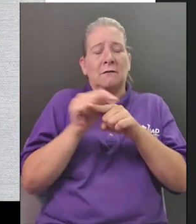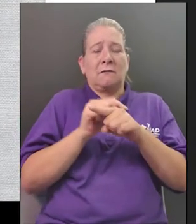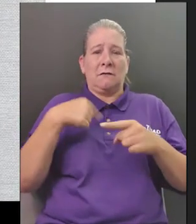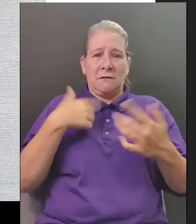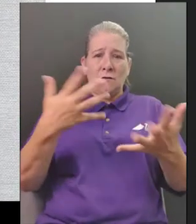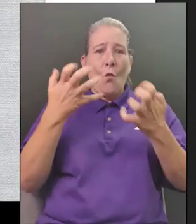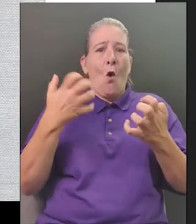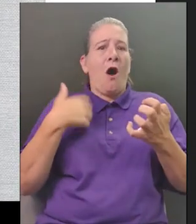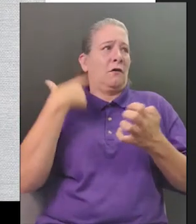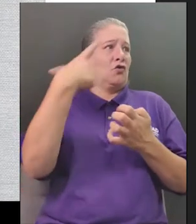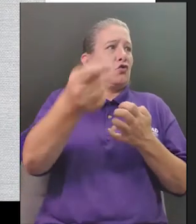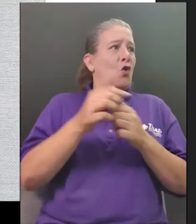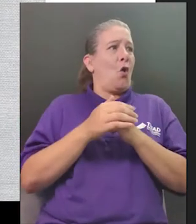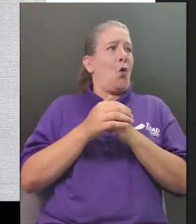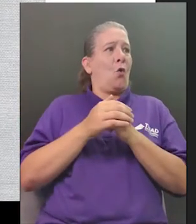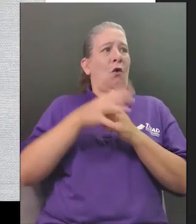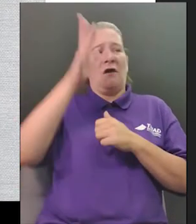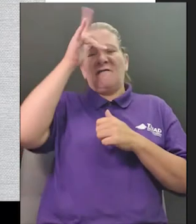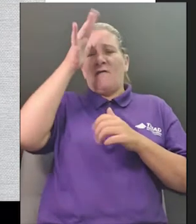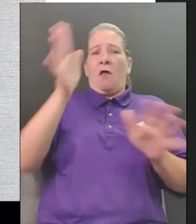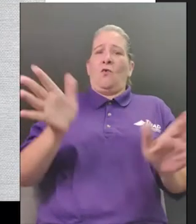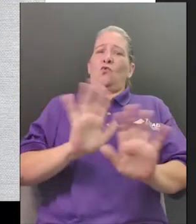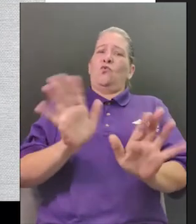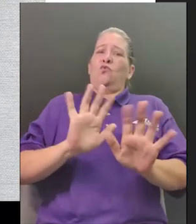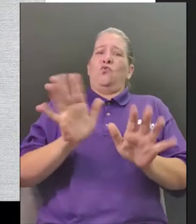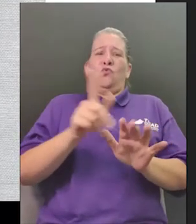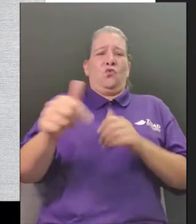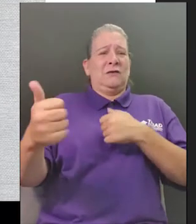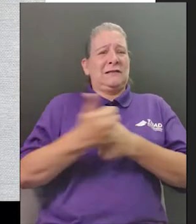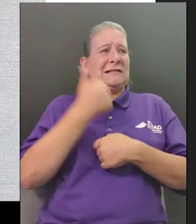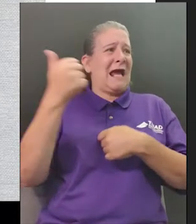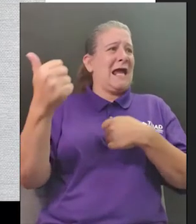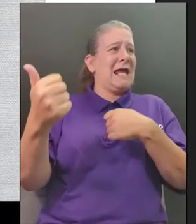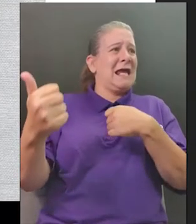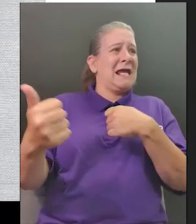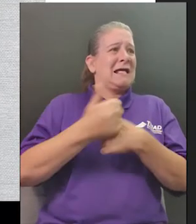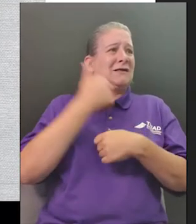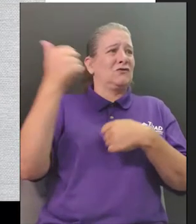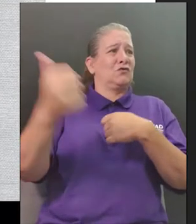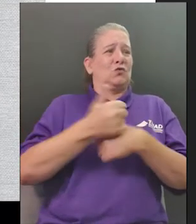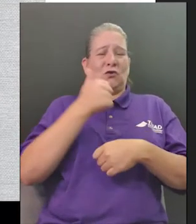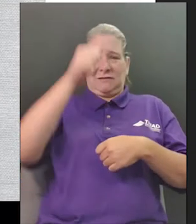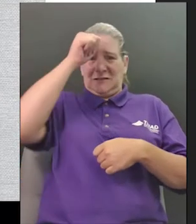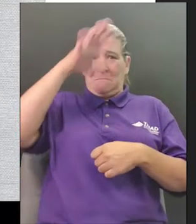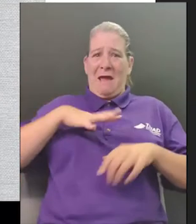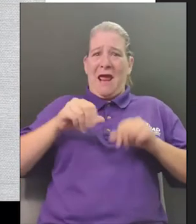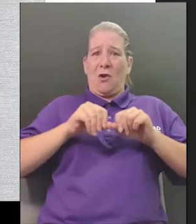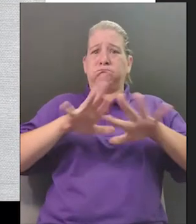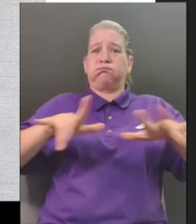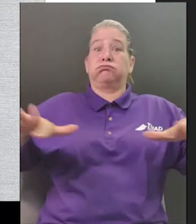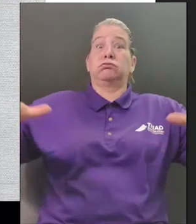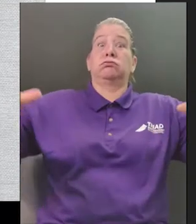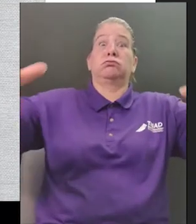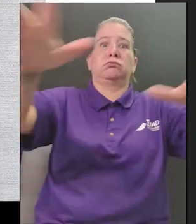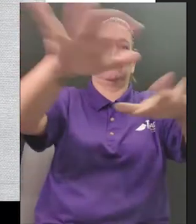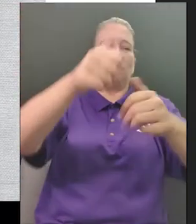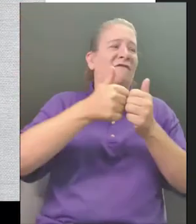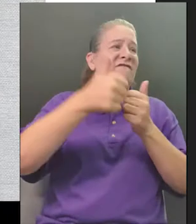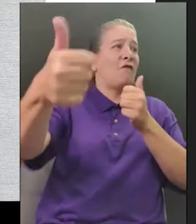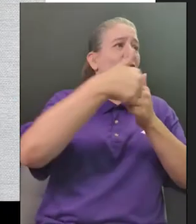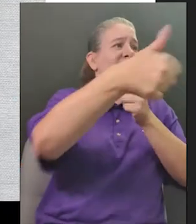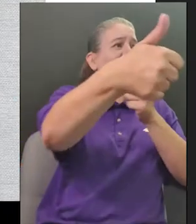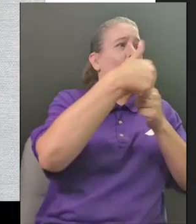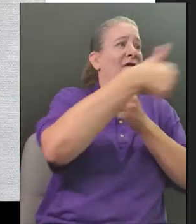can go father i can ride the colt for the whole month you were gone i rode every